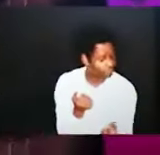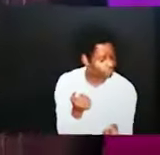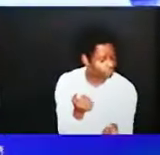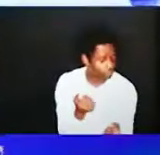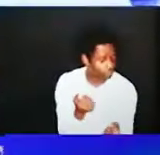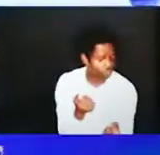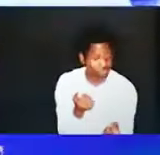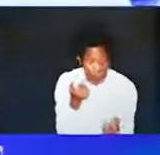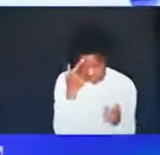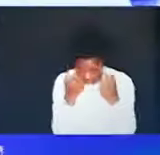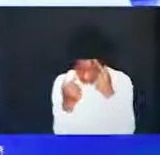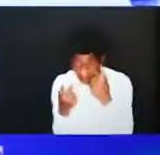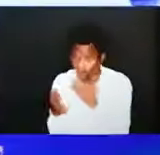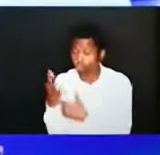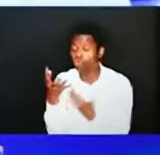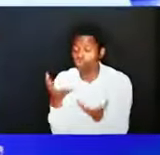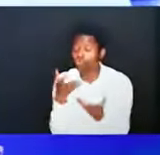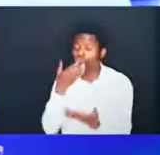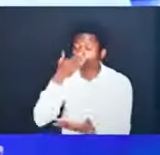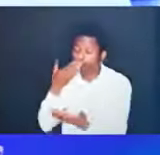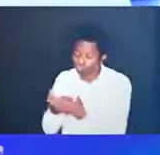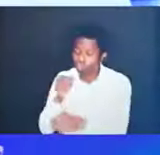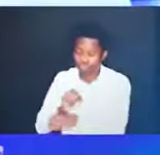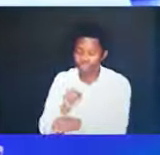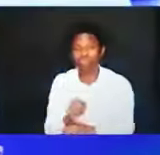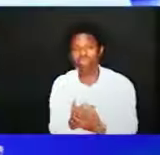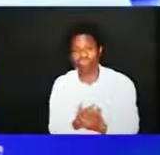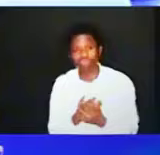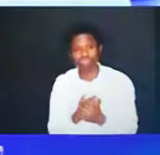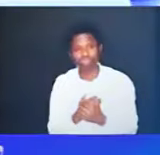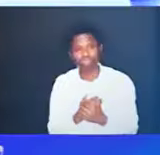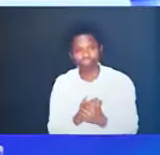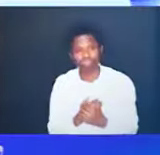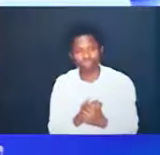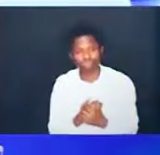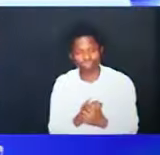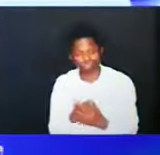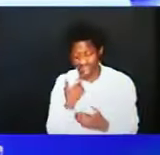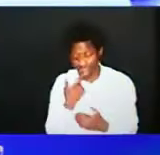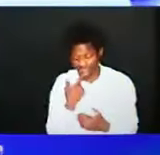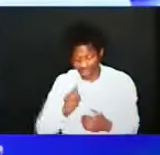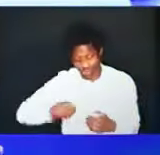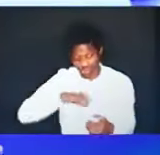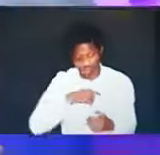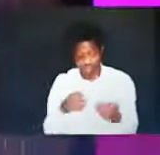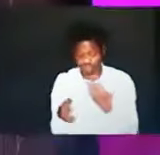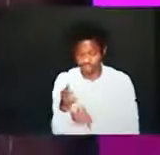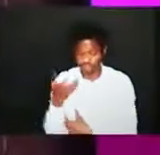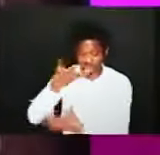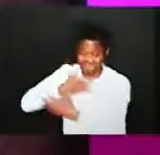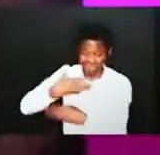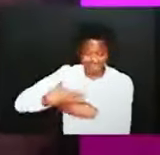for we are God's handiwork created in Christ Jesus to do good works while